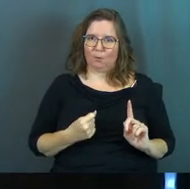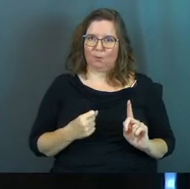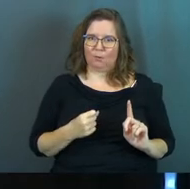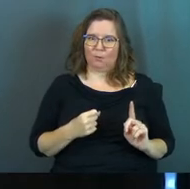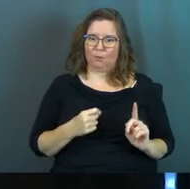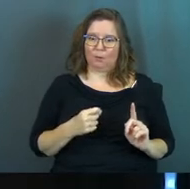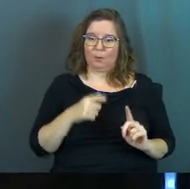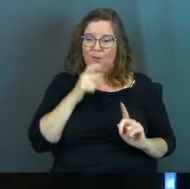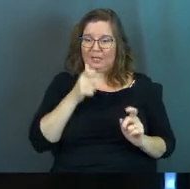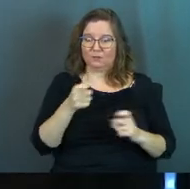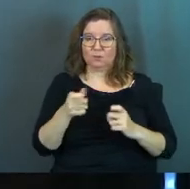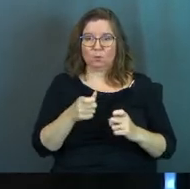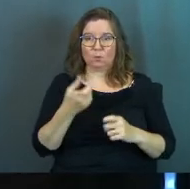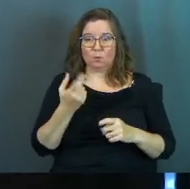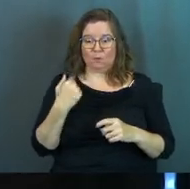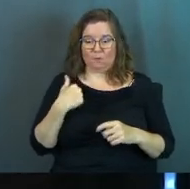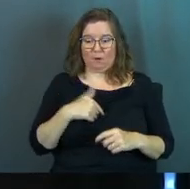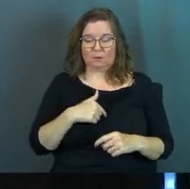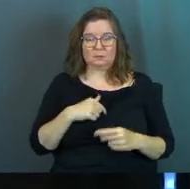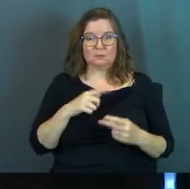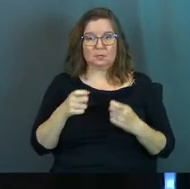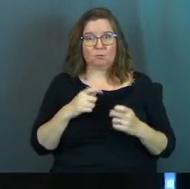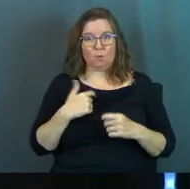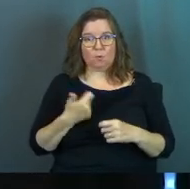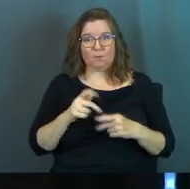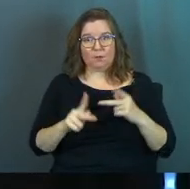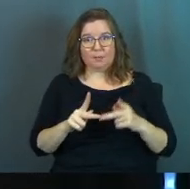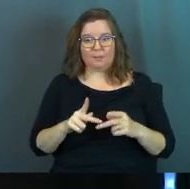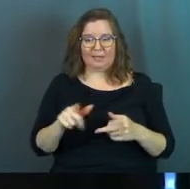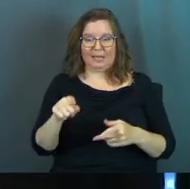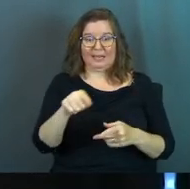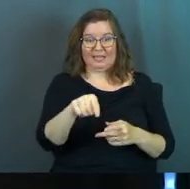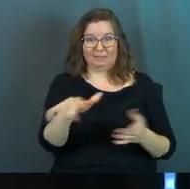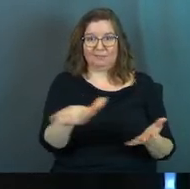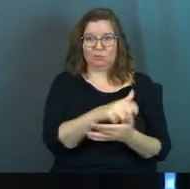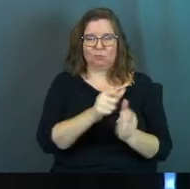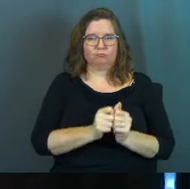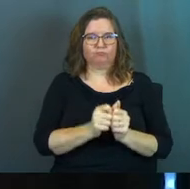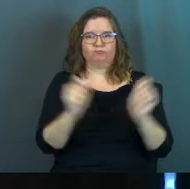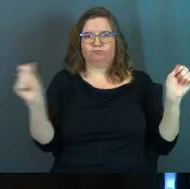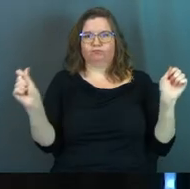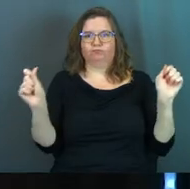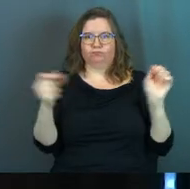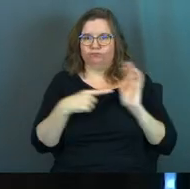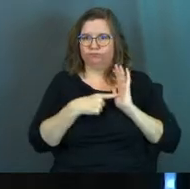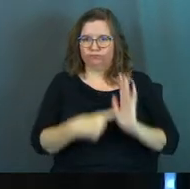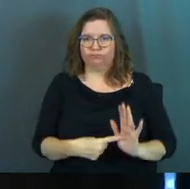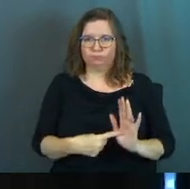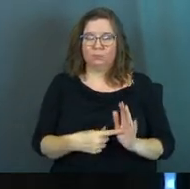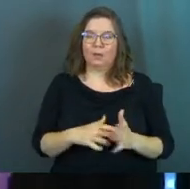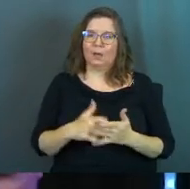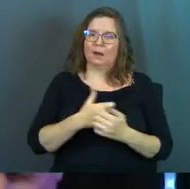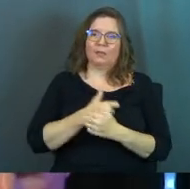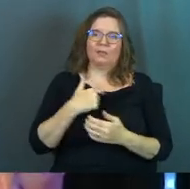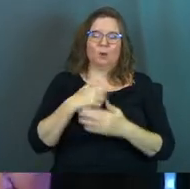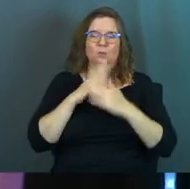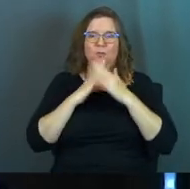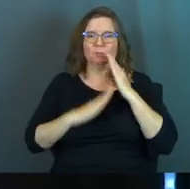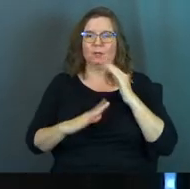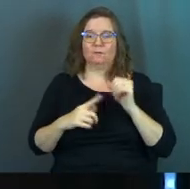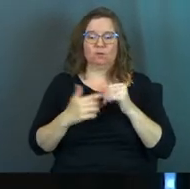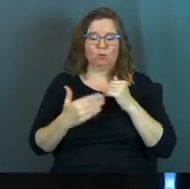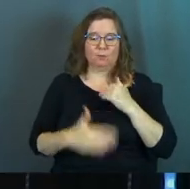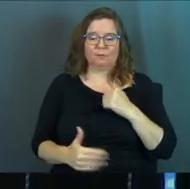We give it power over other people. And he destroyed it. And I just love that about him. That was a humility